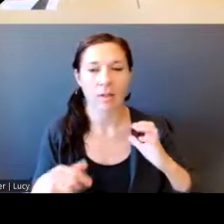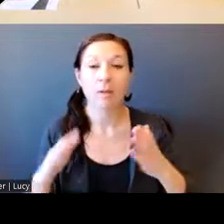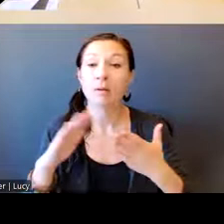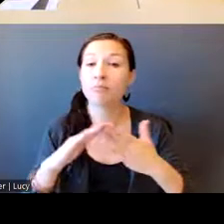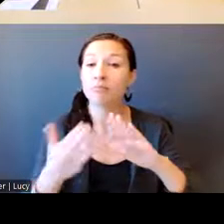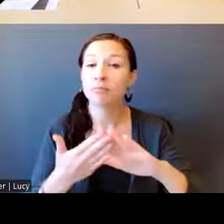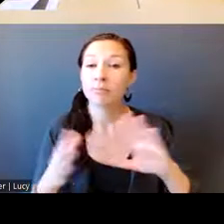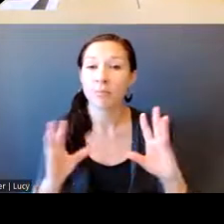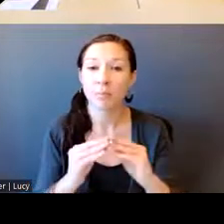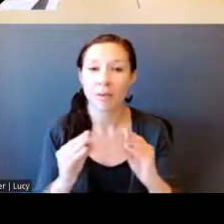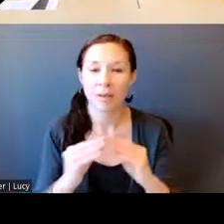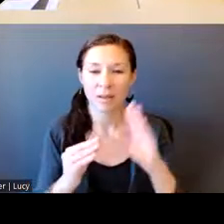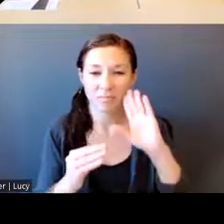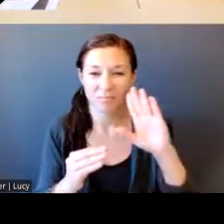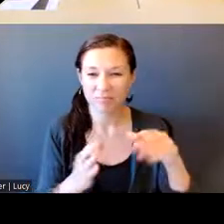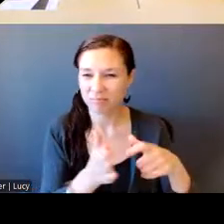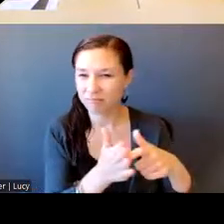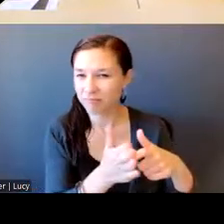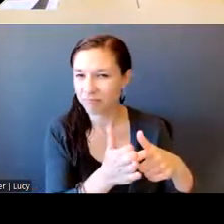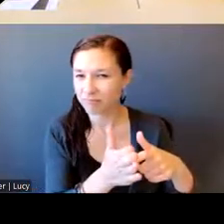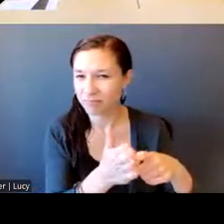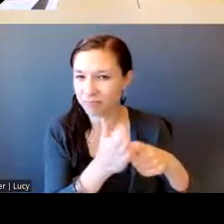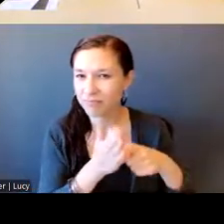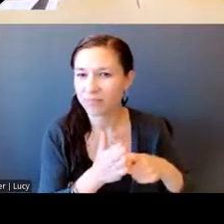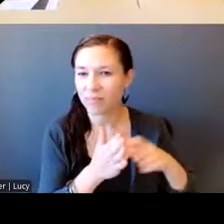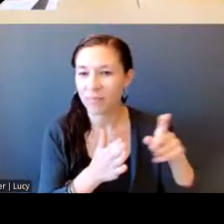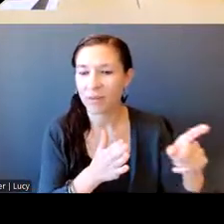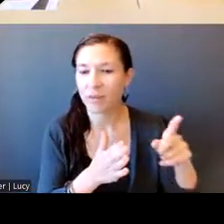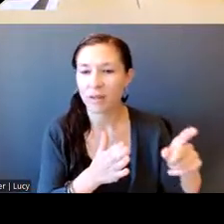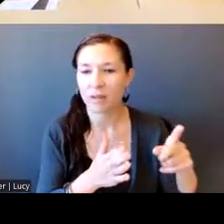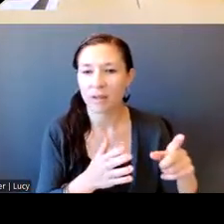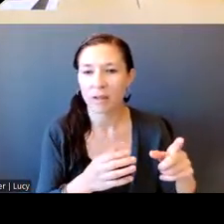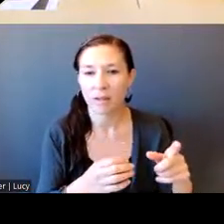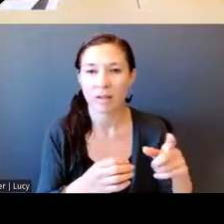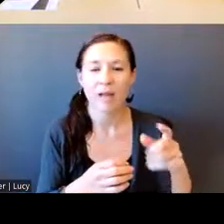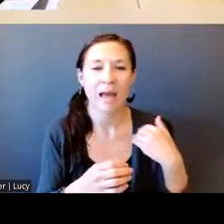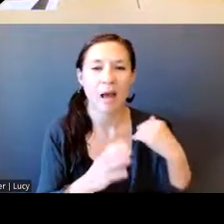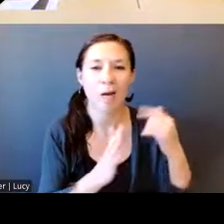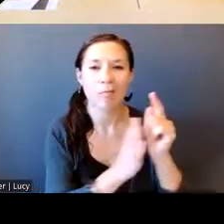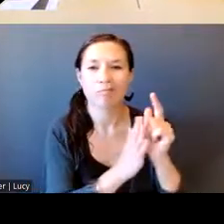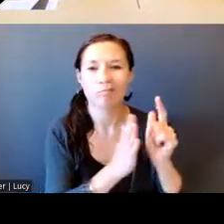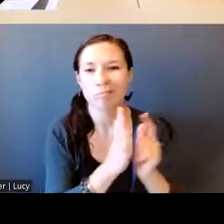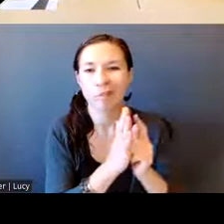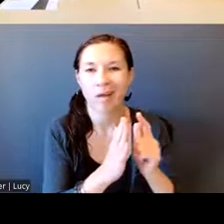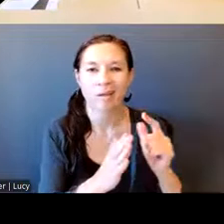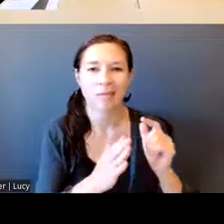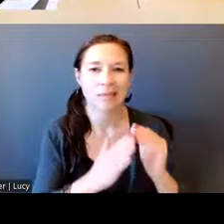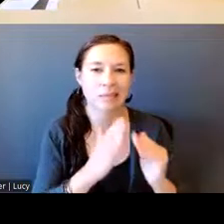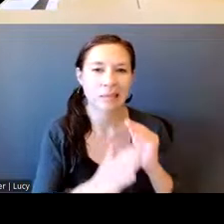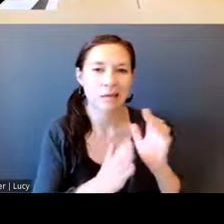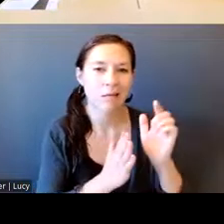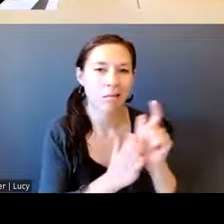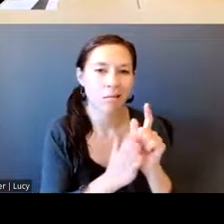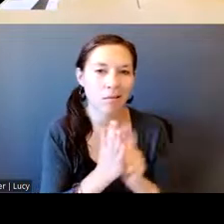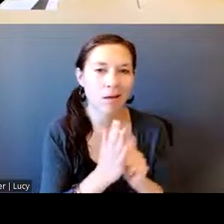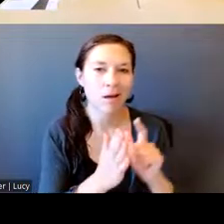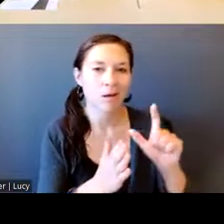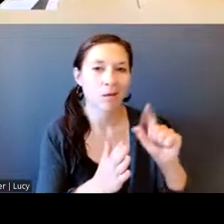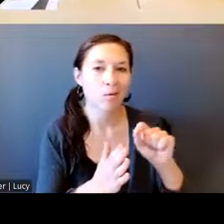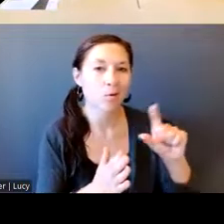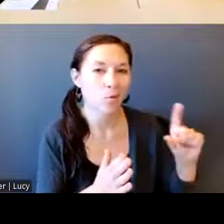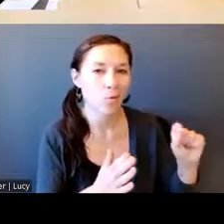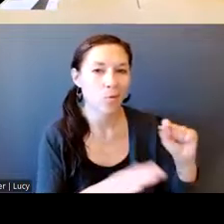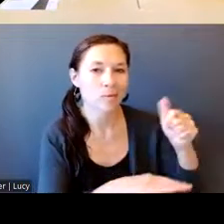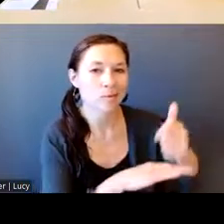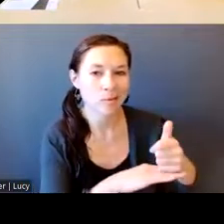as mandated by the ordinance that created us in 2020. We are required to have four